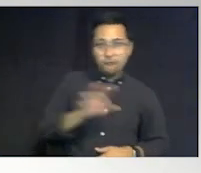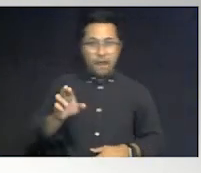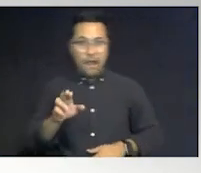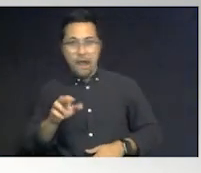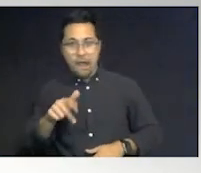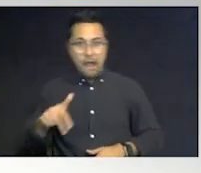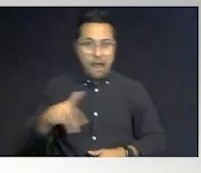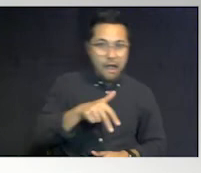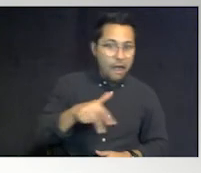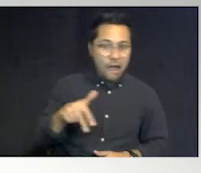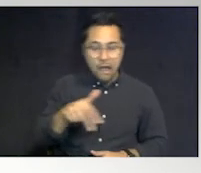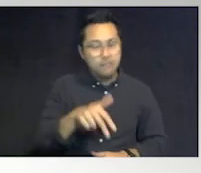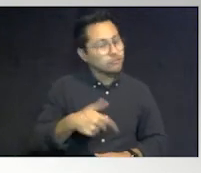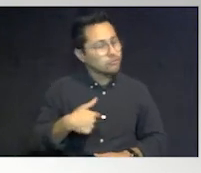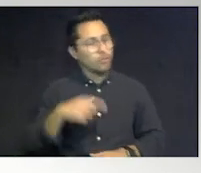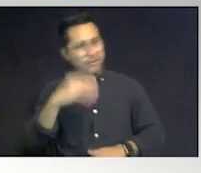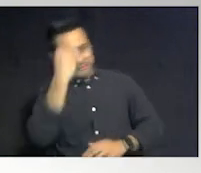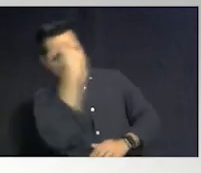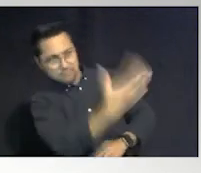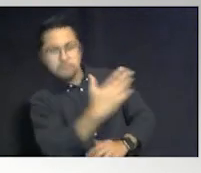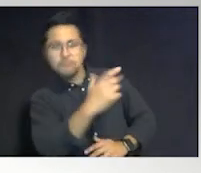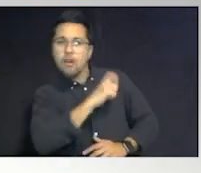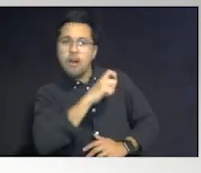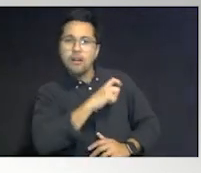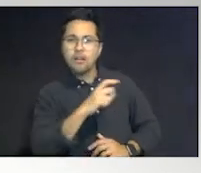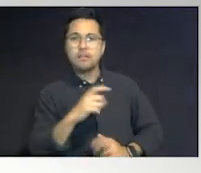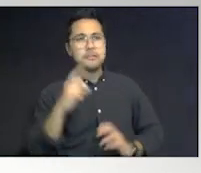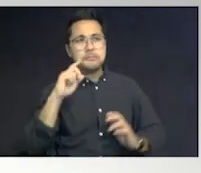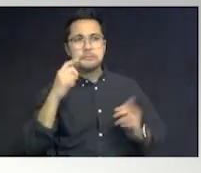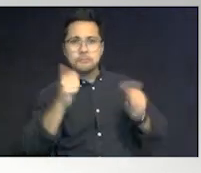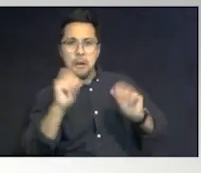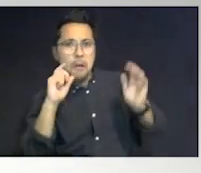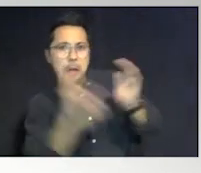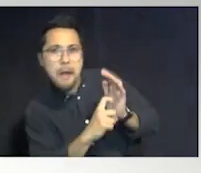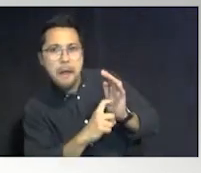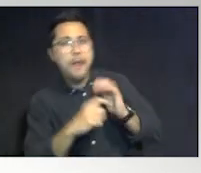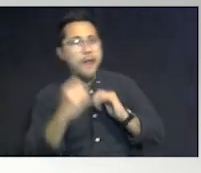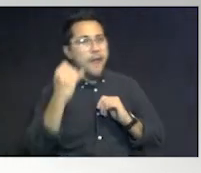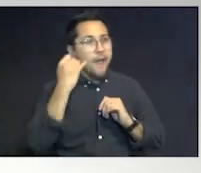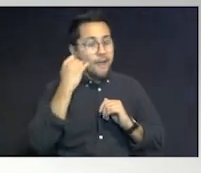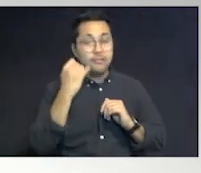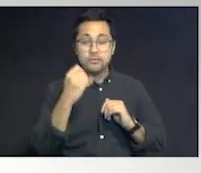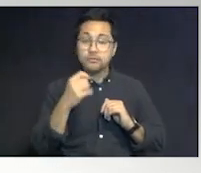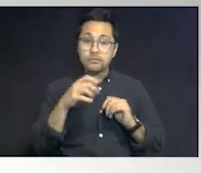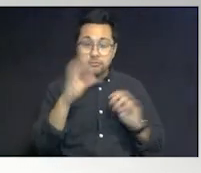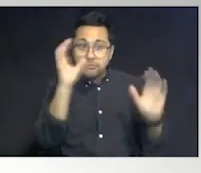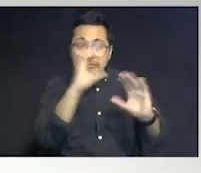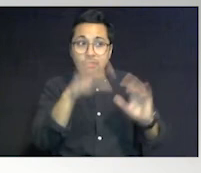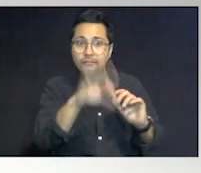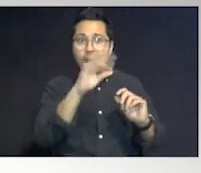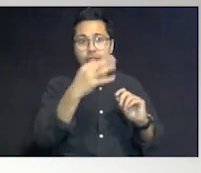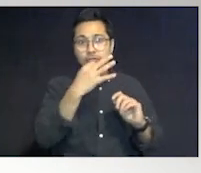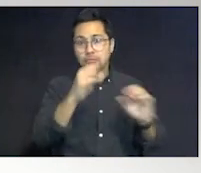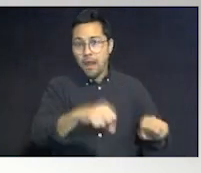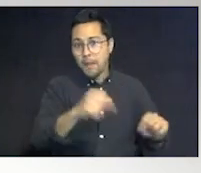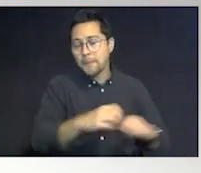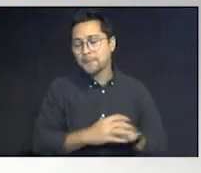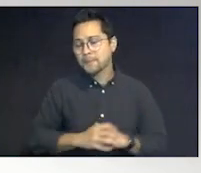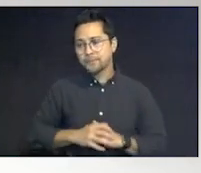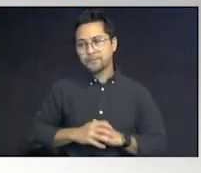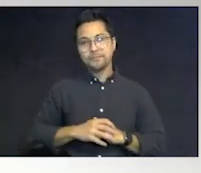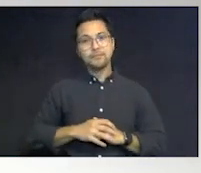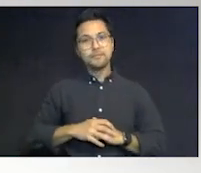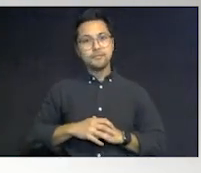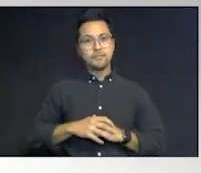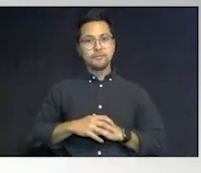make, so those are things that we teach the officer in order to try to, you know, find the child as soon as possible. This one's yours. A Jake walking.